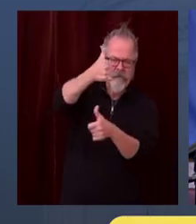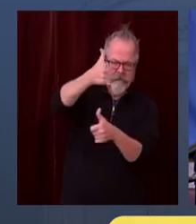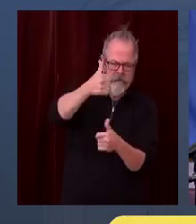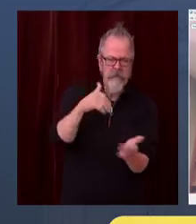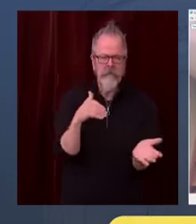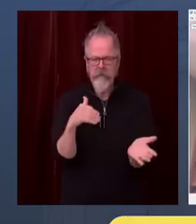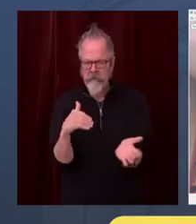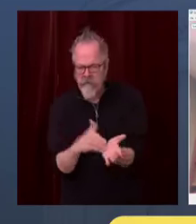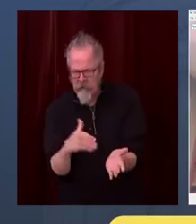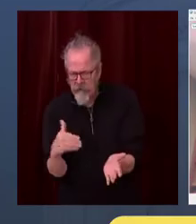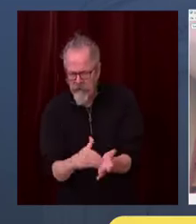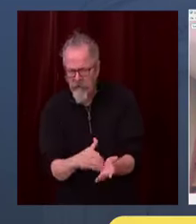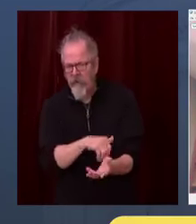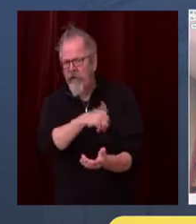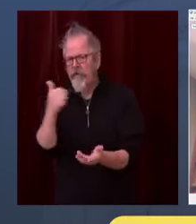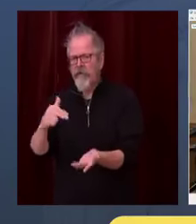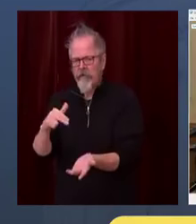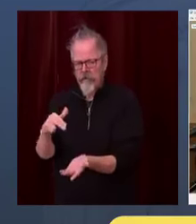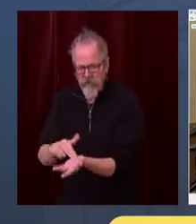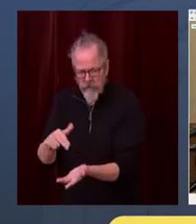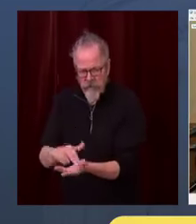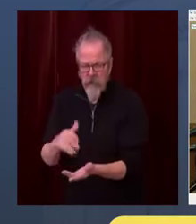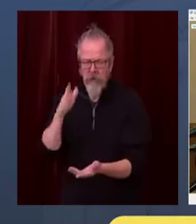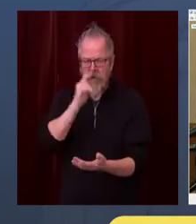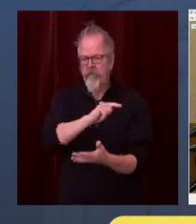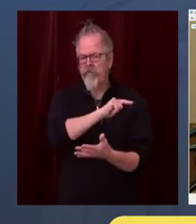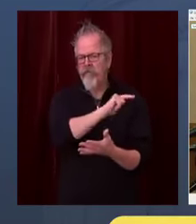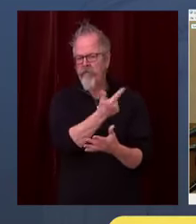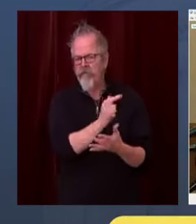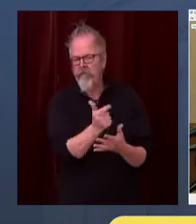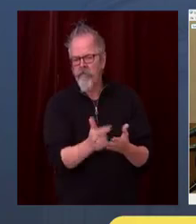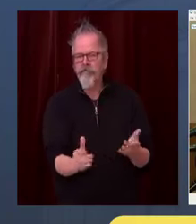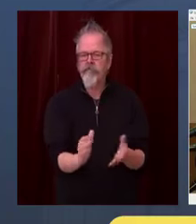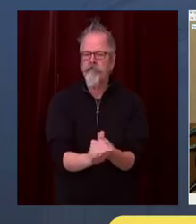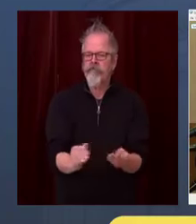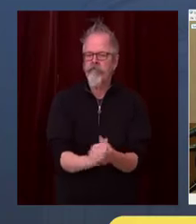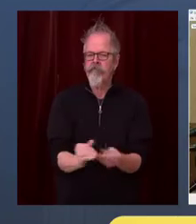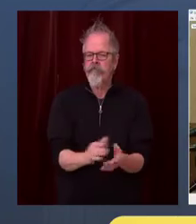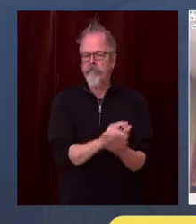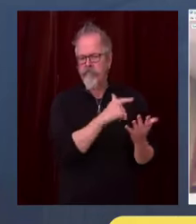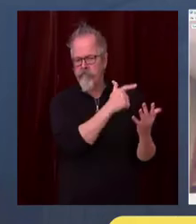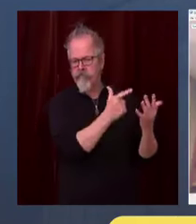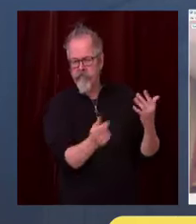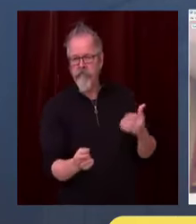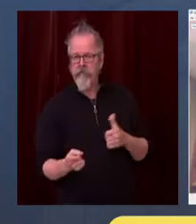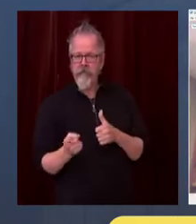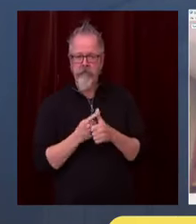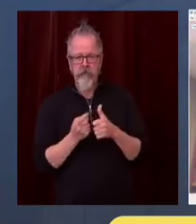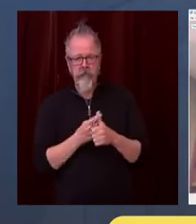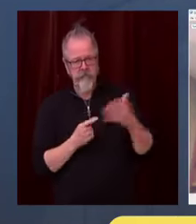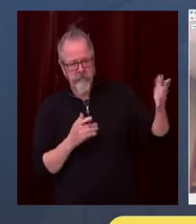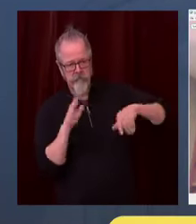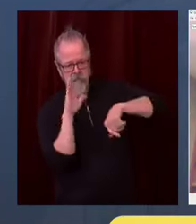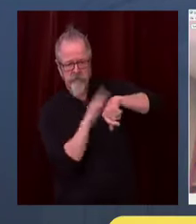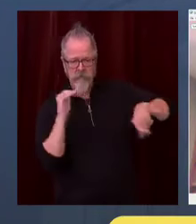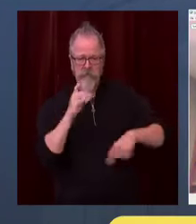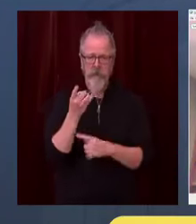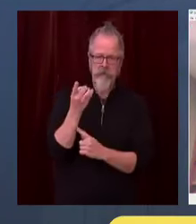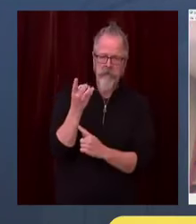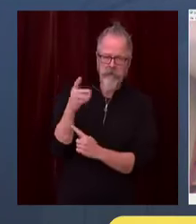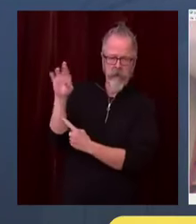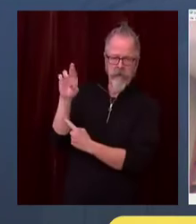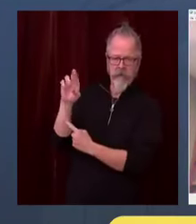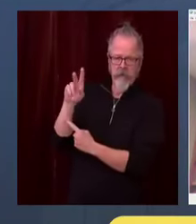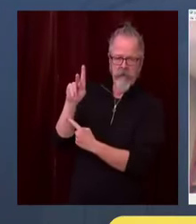Well, thank you, Governor Inslee, and good morning, everyone. The current trajectory of this pandemic has put us in a really